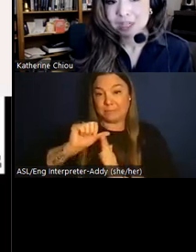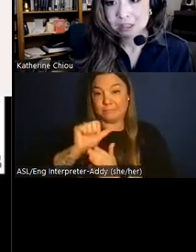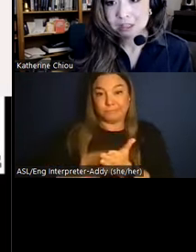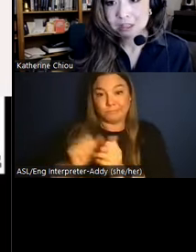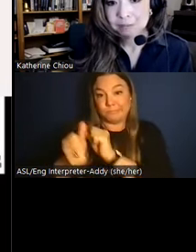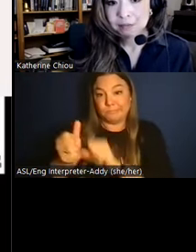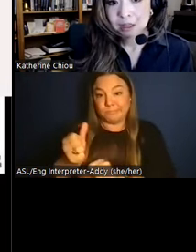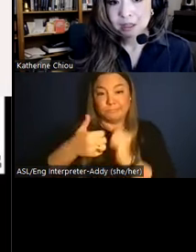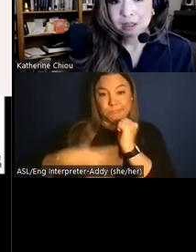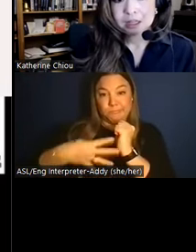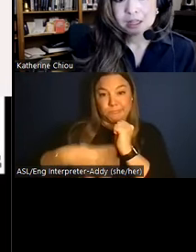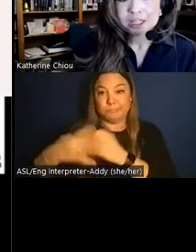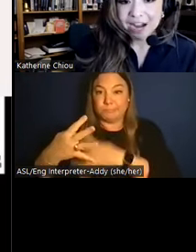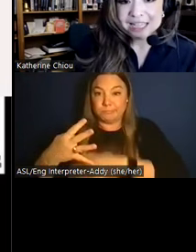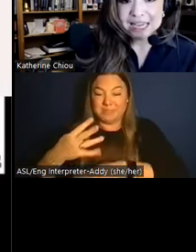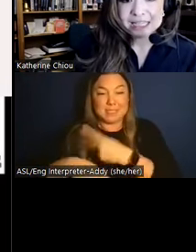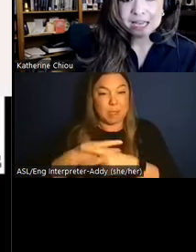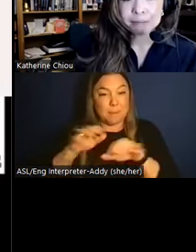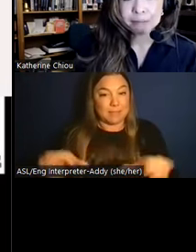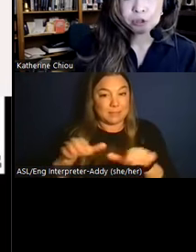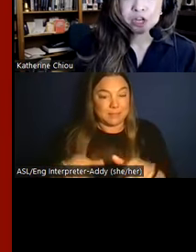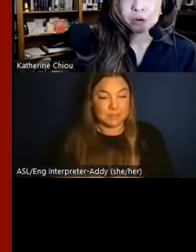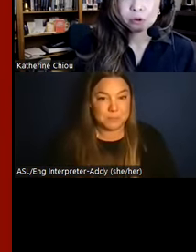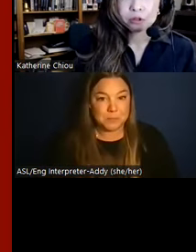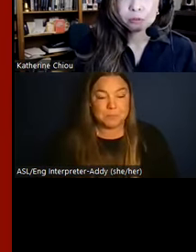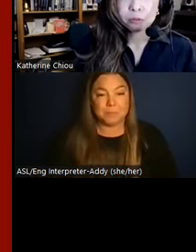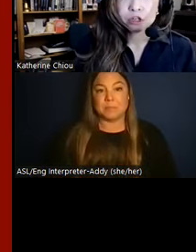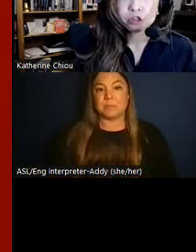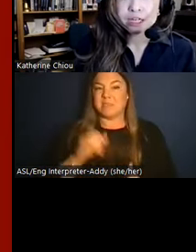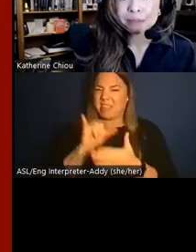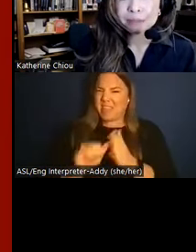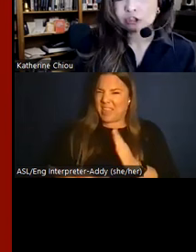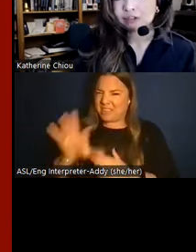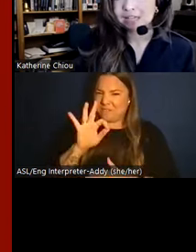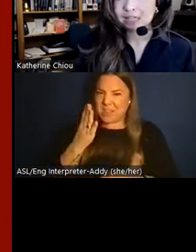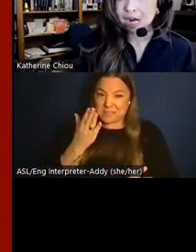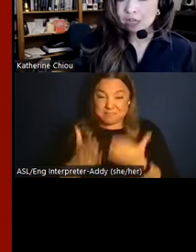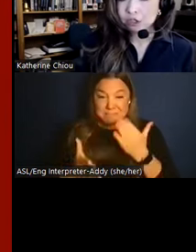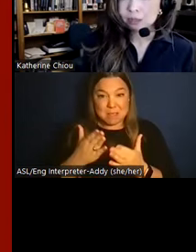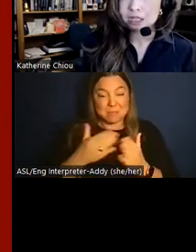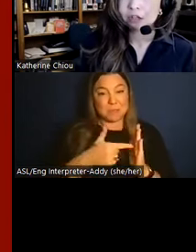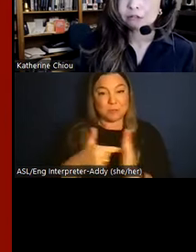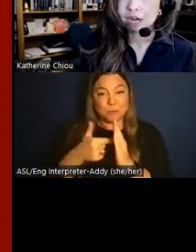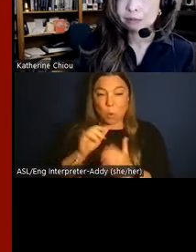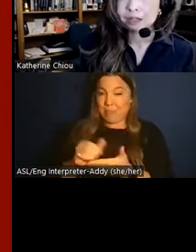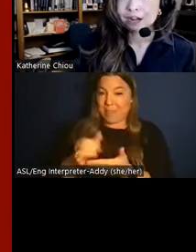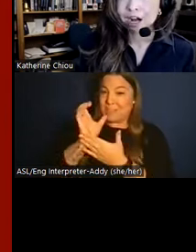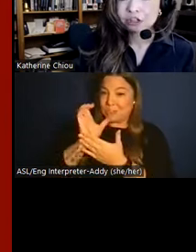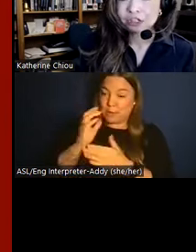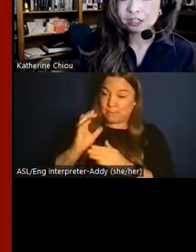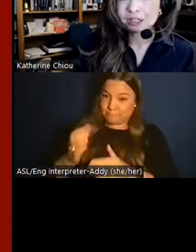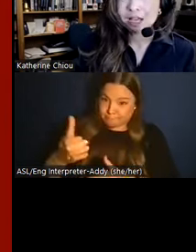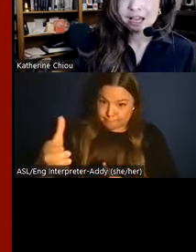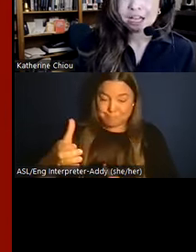activities. These finds hint at a Moche world where drink may have been served as a conduit to other realms of